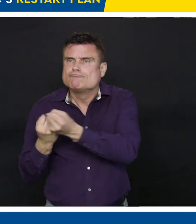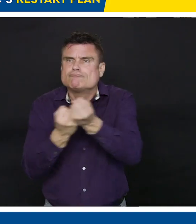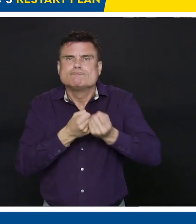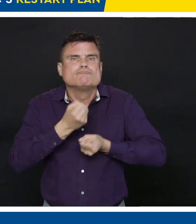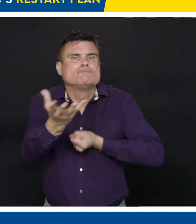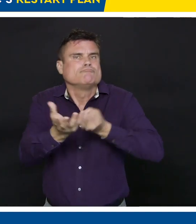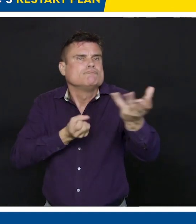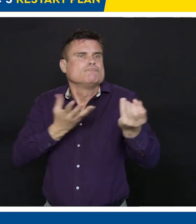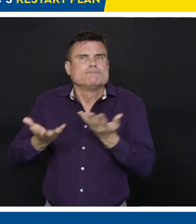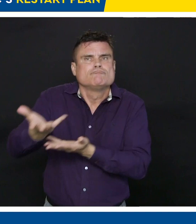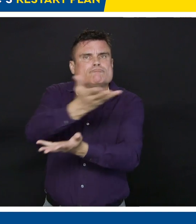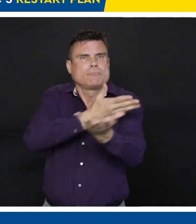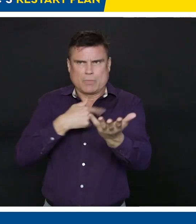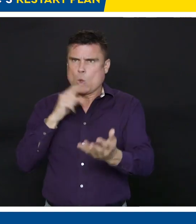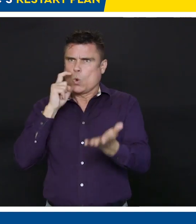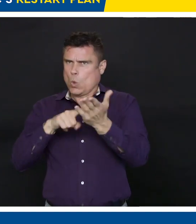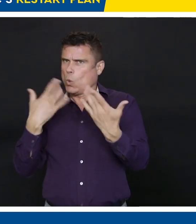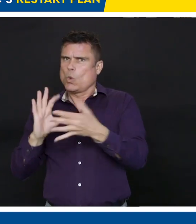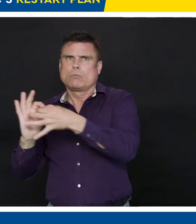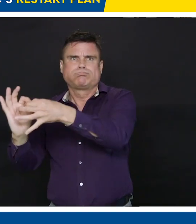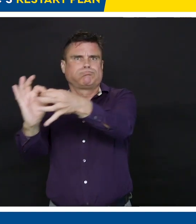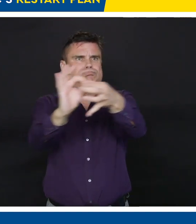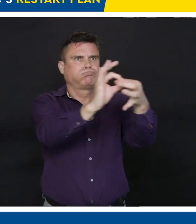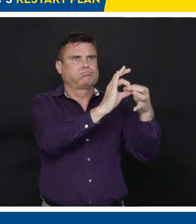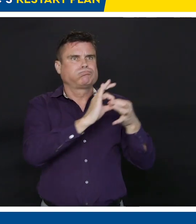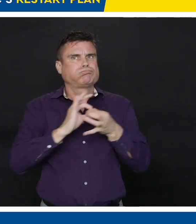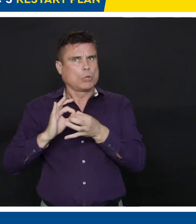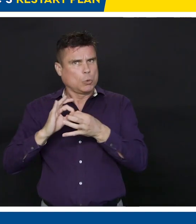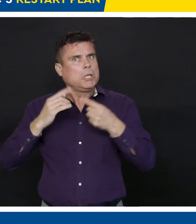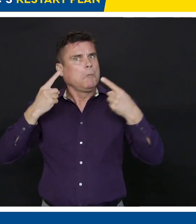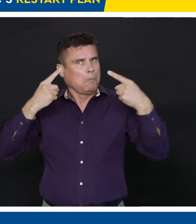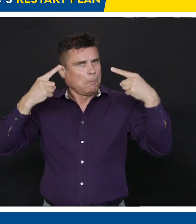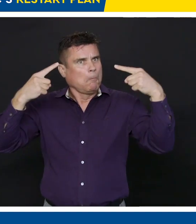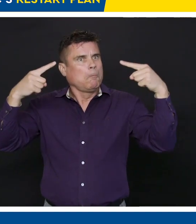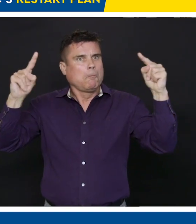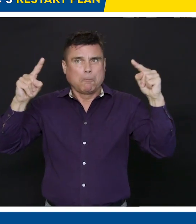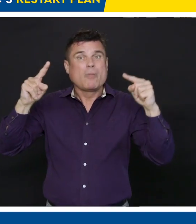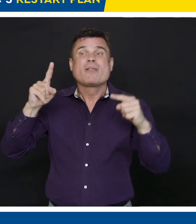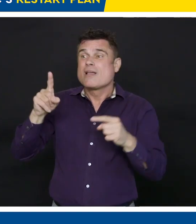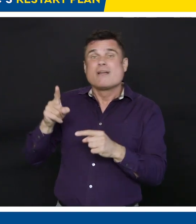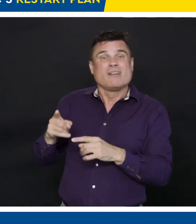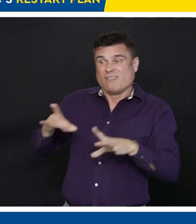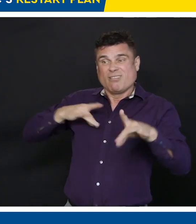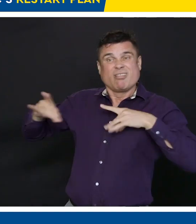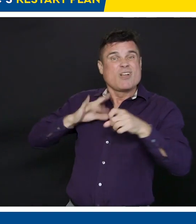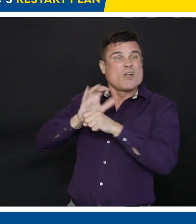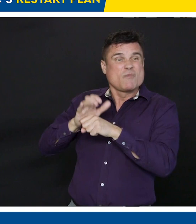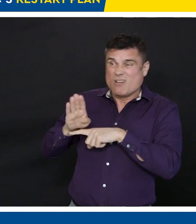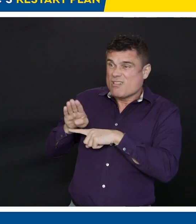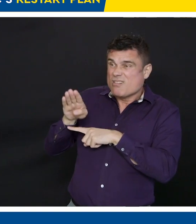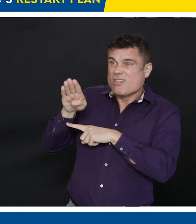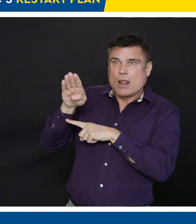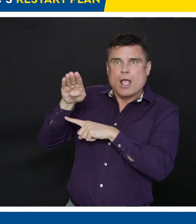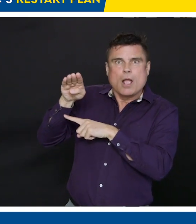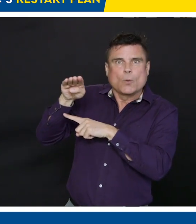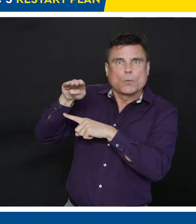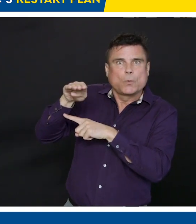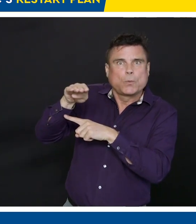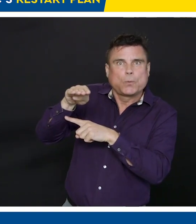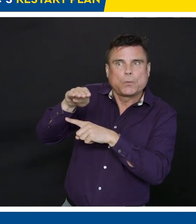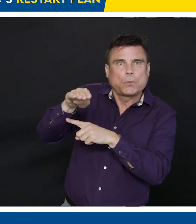And we need to do this together as we go forward. All of this has been accomplished without a full lockdown.